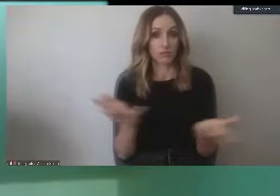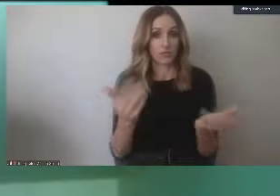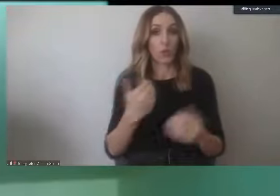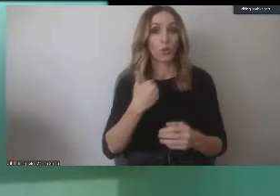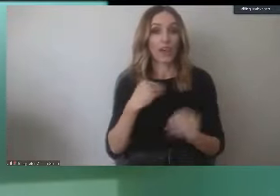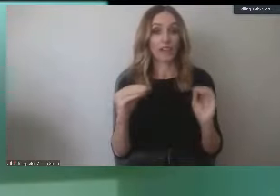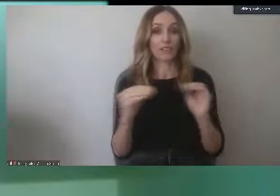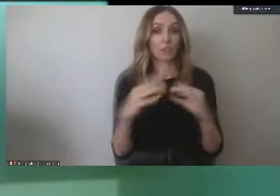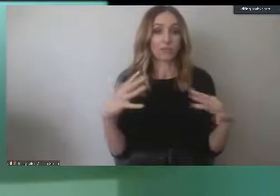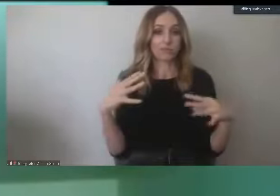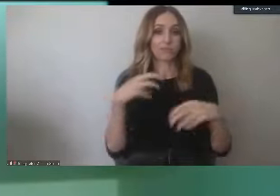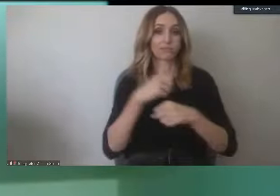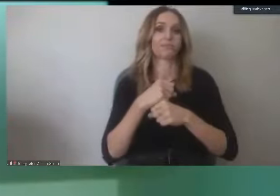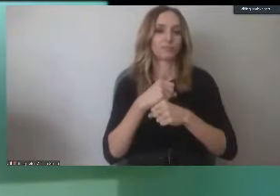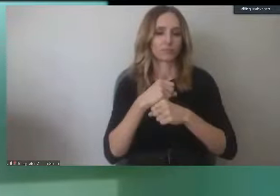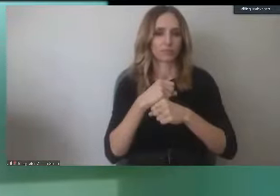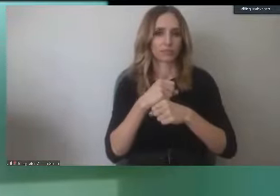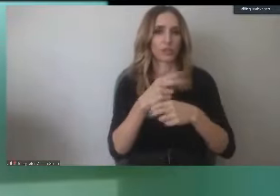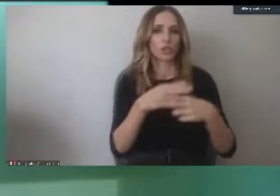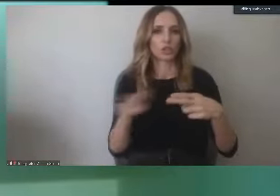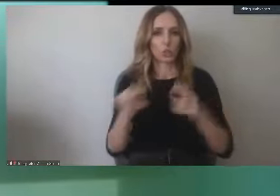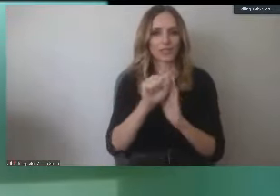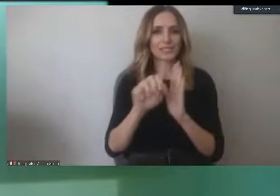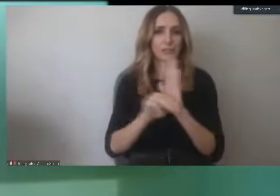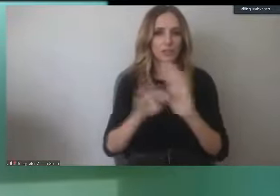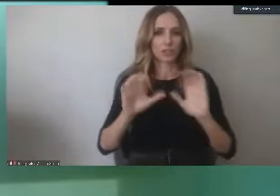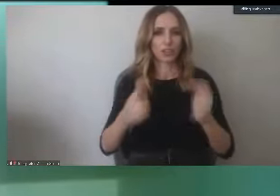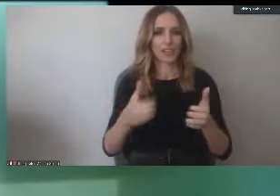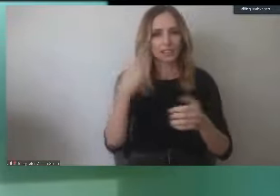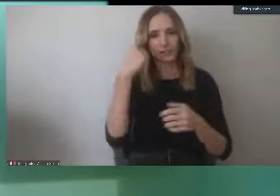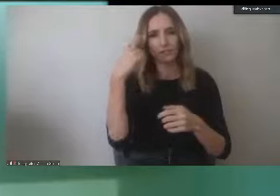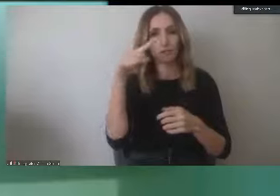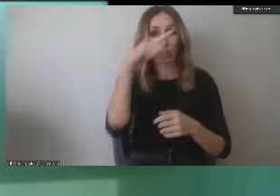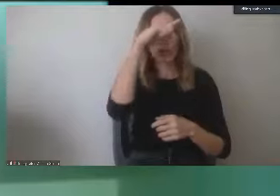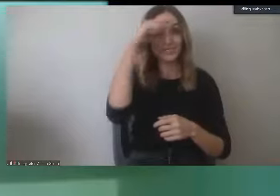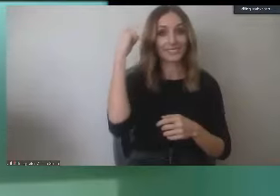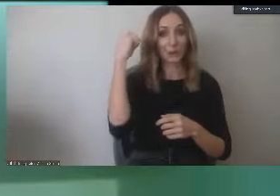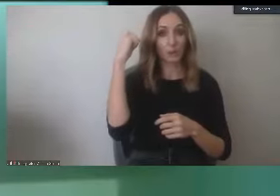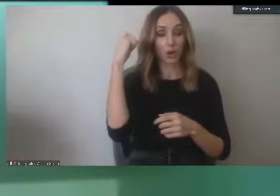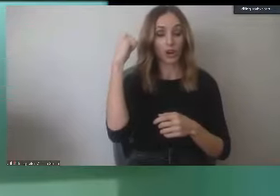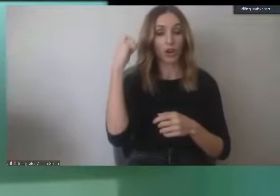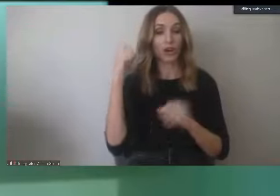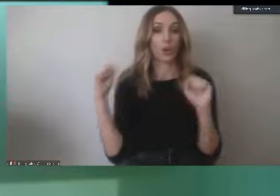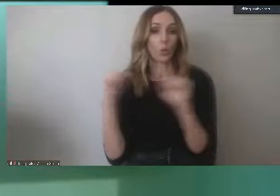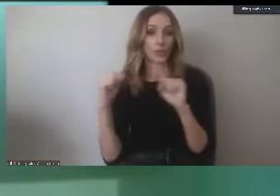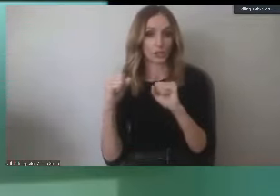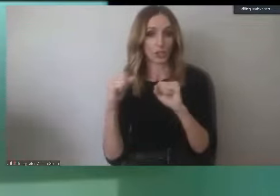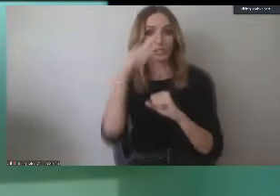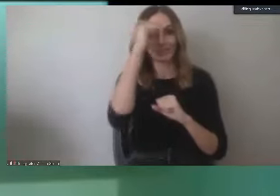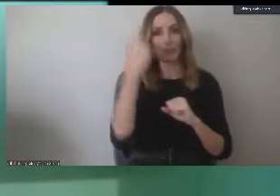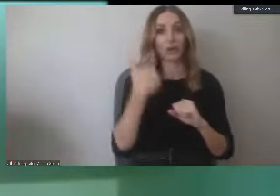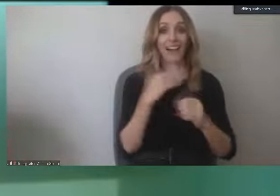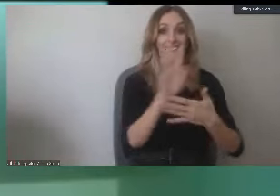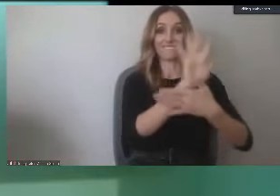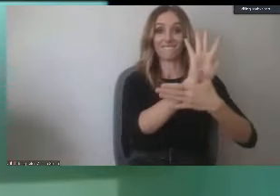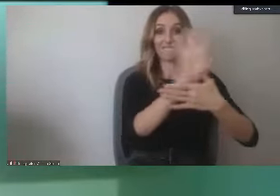shorter-term classes in summer and in winter. Summer has two five-week back-to-back sessions. And it's